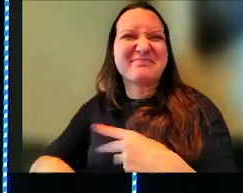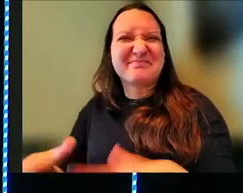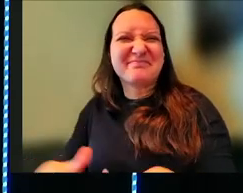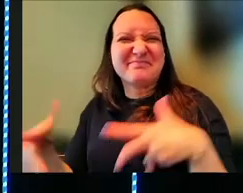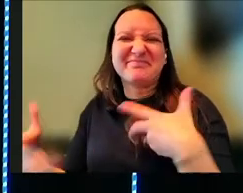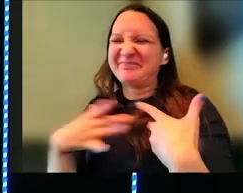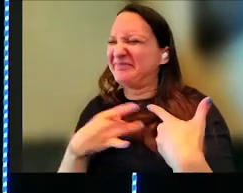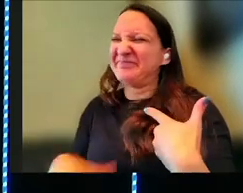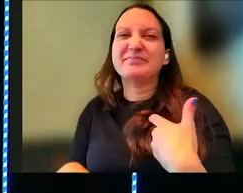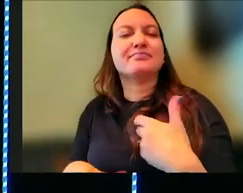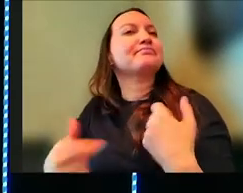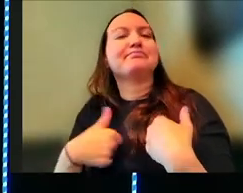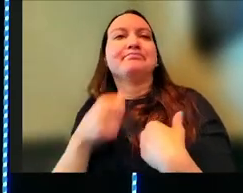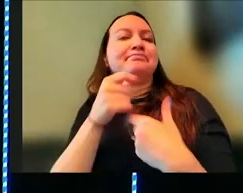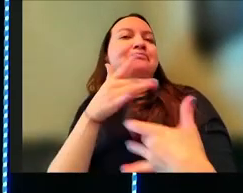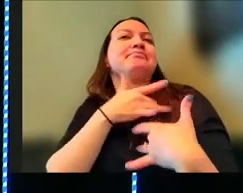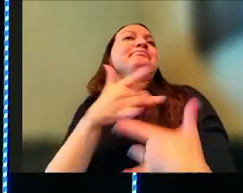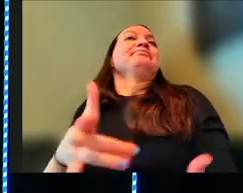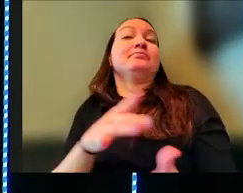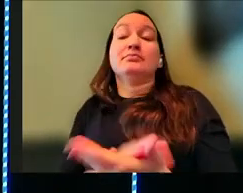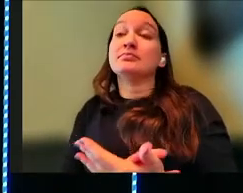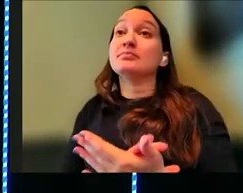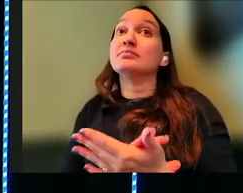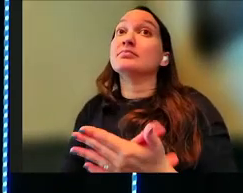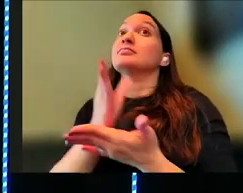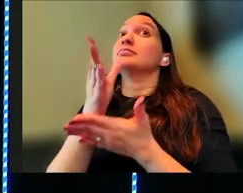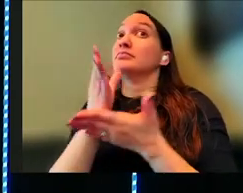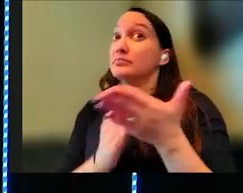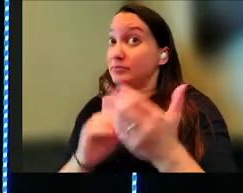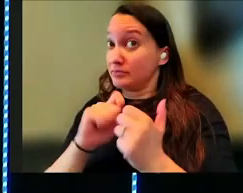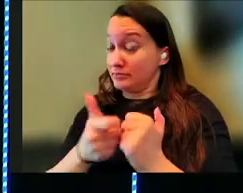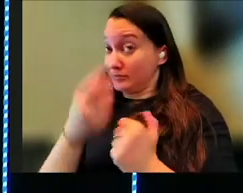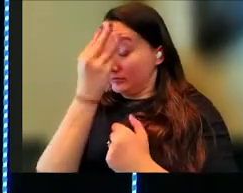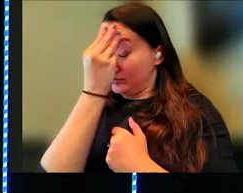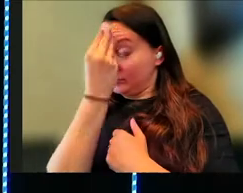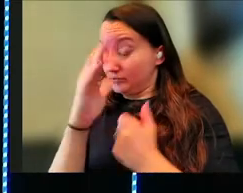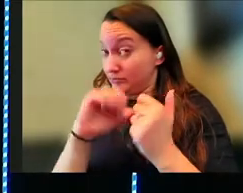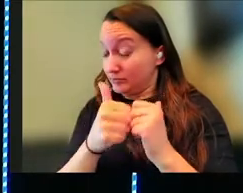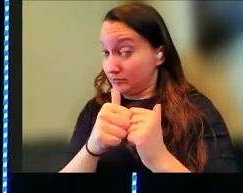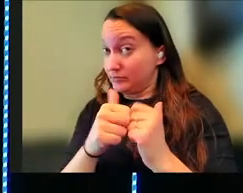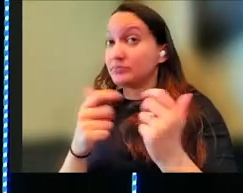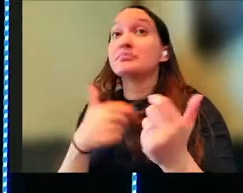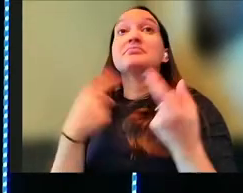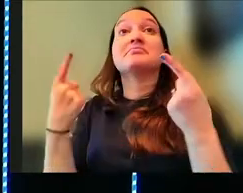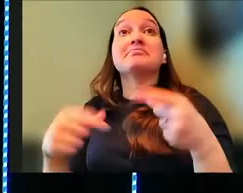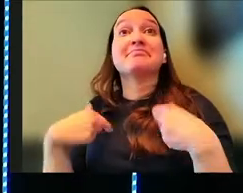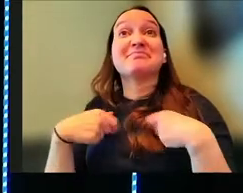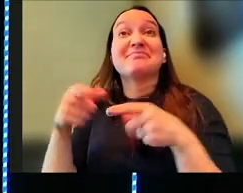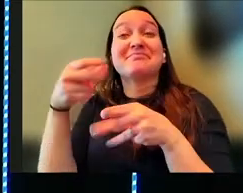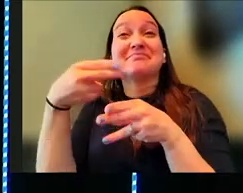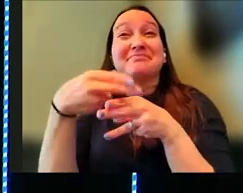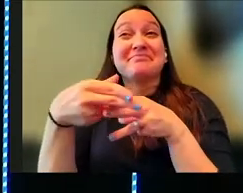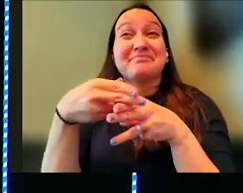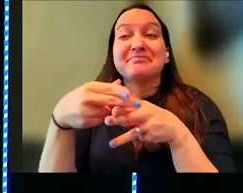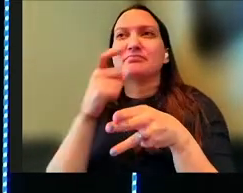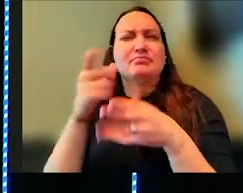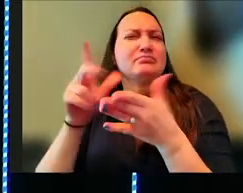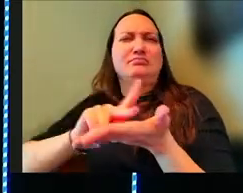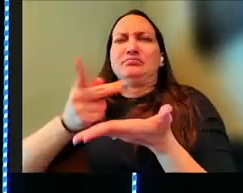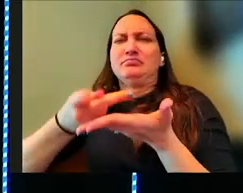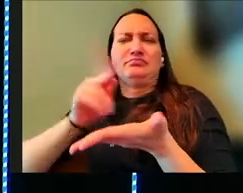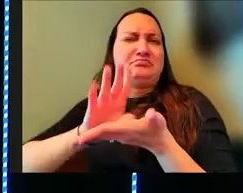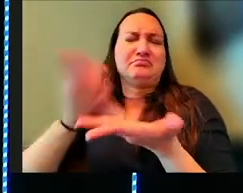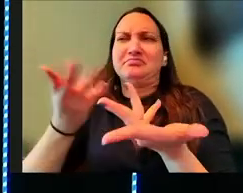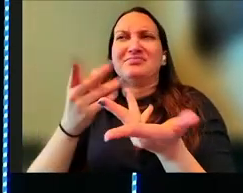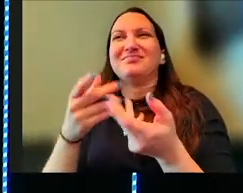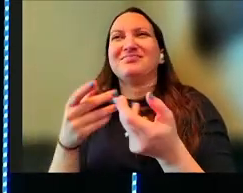So I'm not that guy. Well, somehow, I couldn't even tell you how I acquired it. I have a knife. It's not like a kitchen knife. It's like, you know, it's like